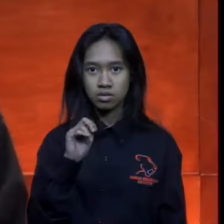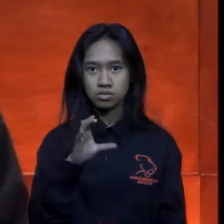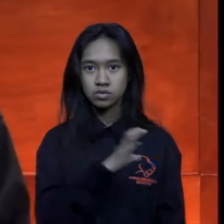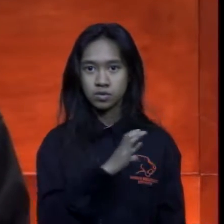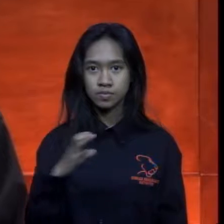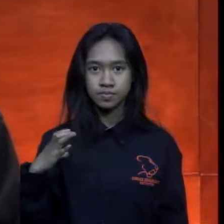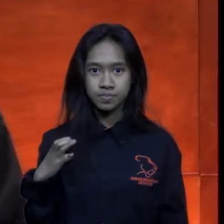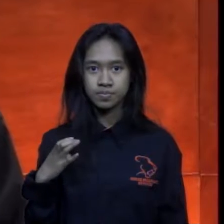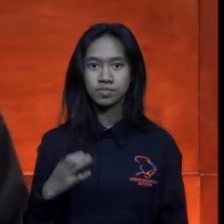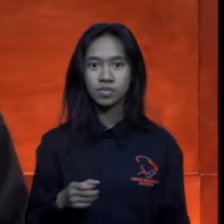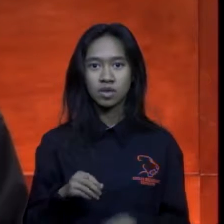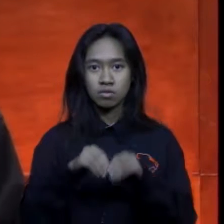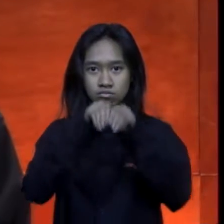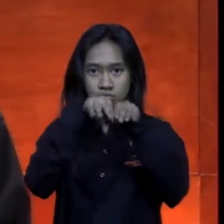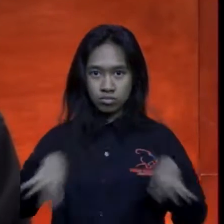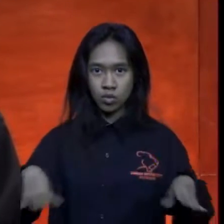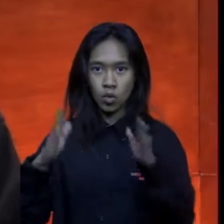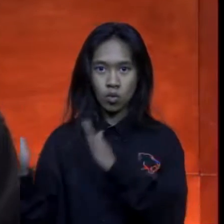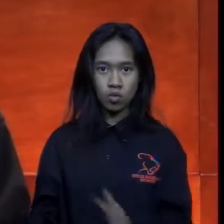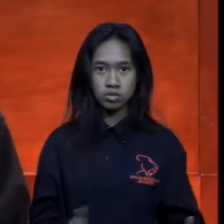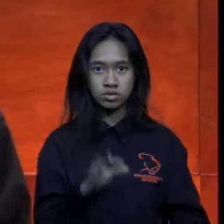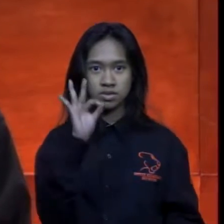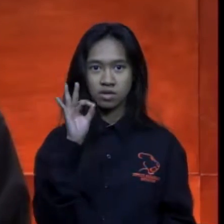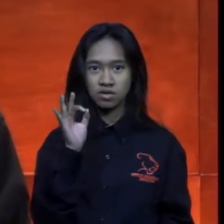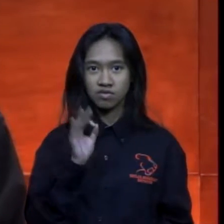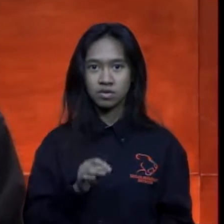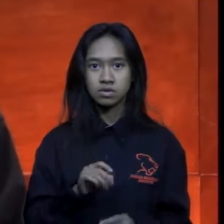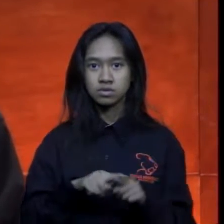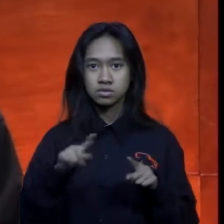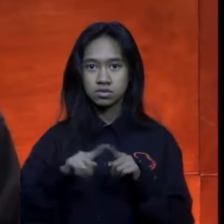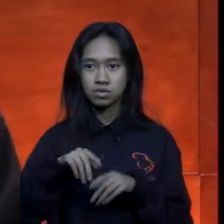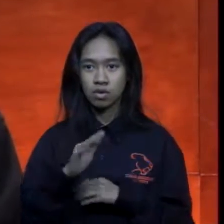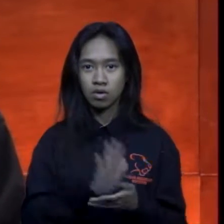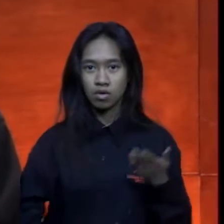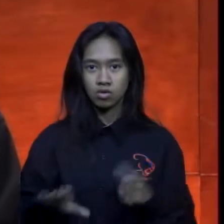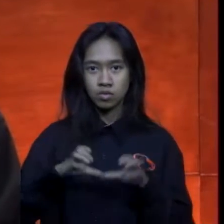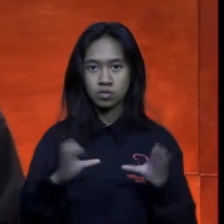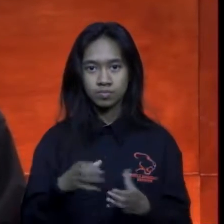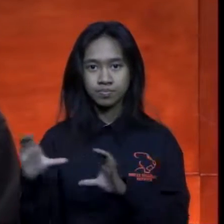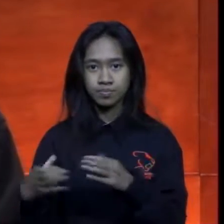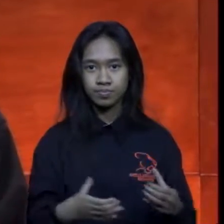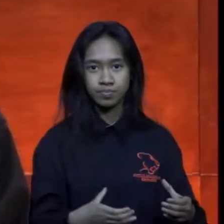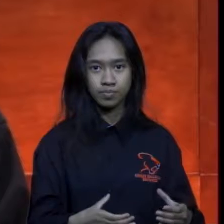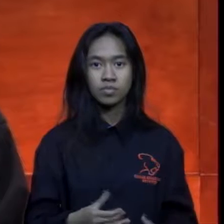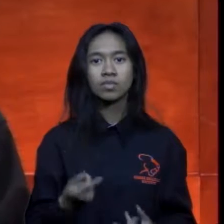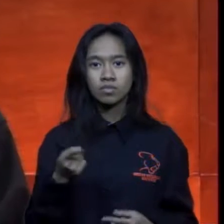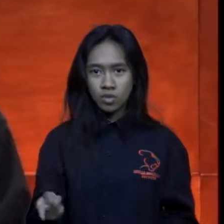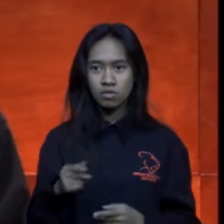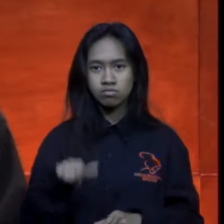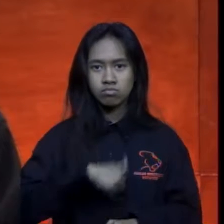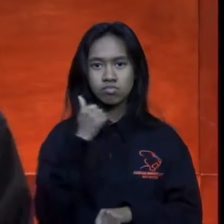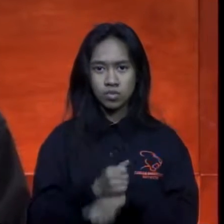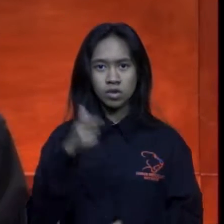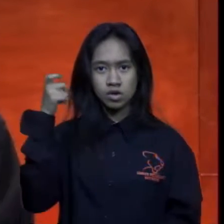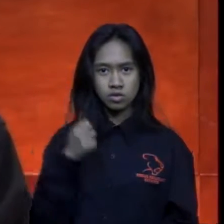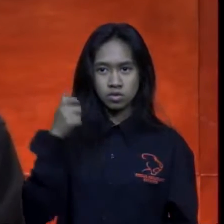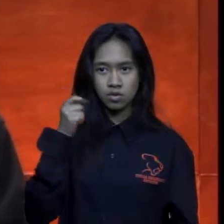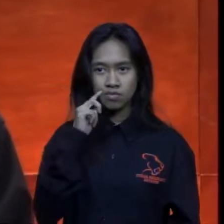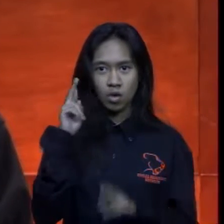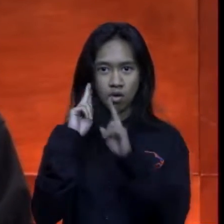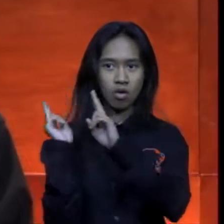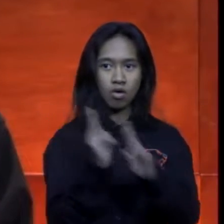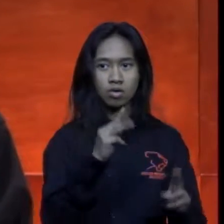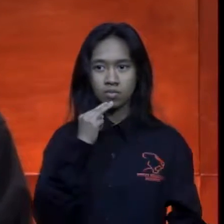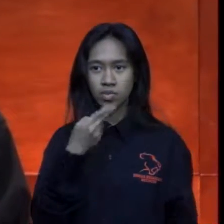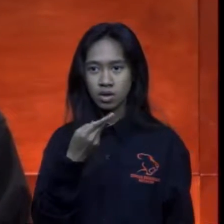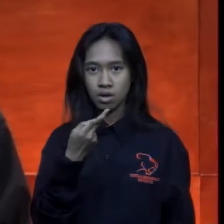umbrella organization for nine fraternities and sororities started a scholarship in memory of a sentence principal denise catherine's